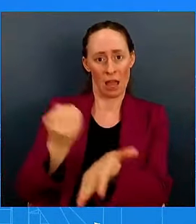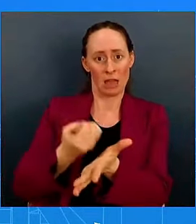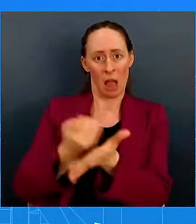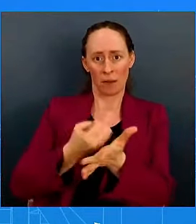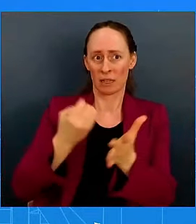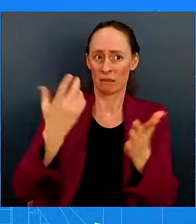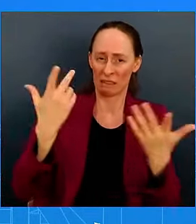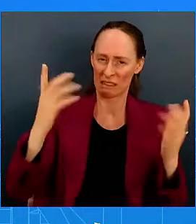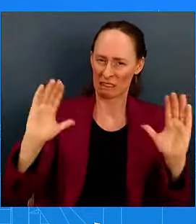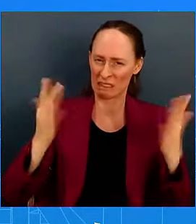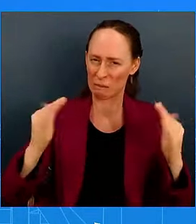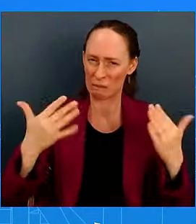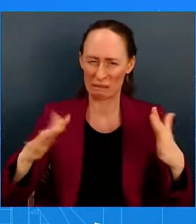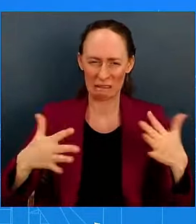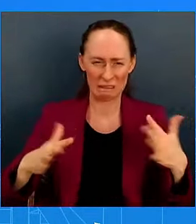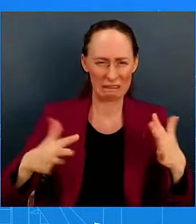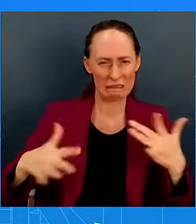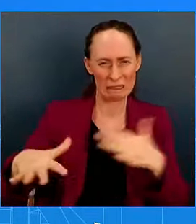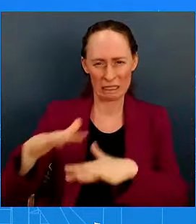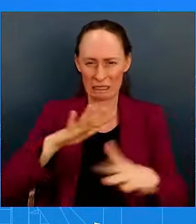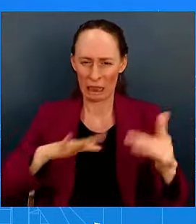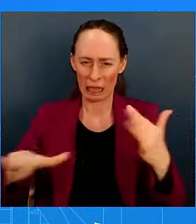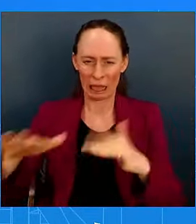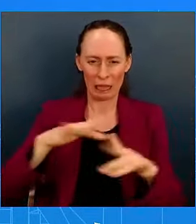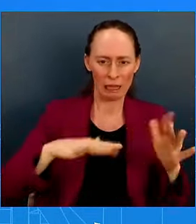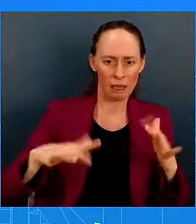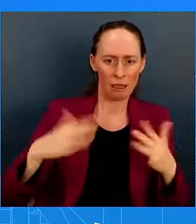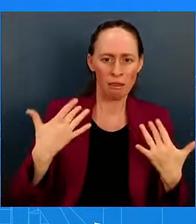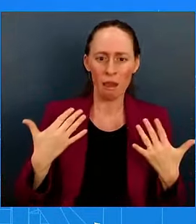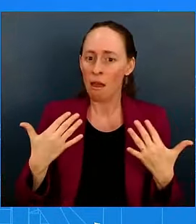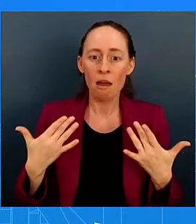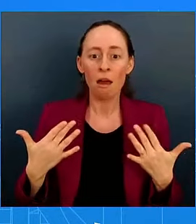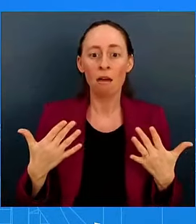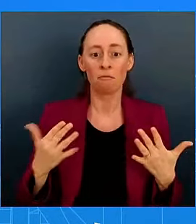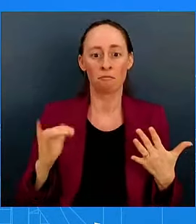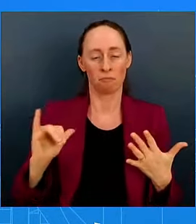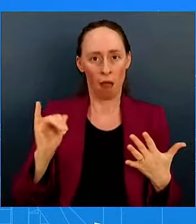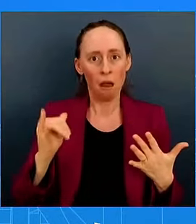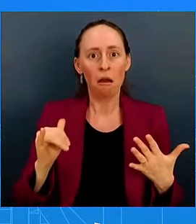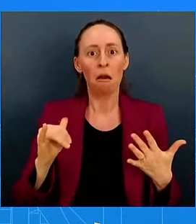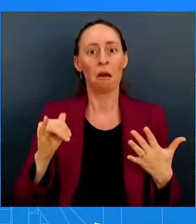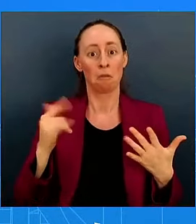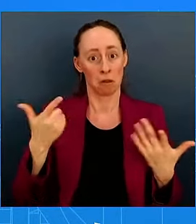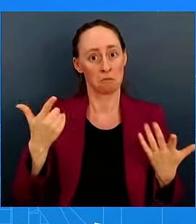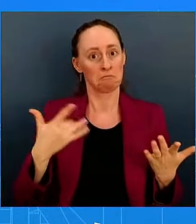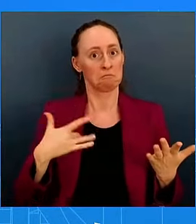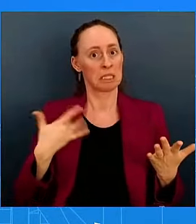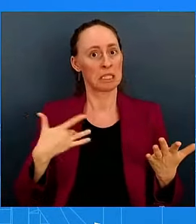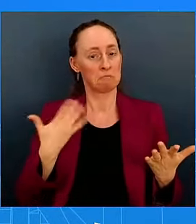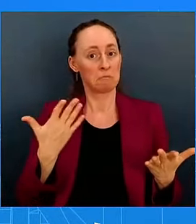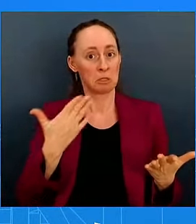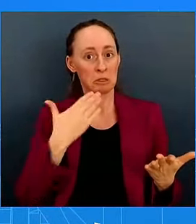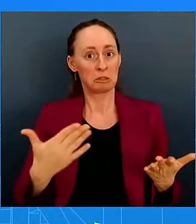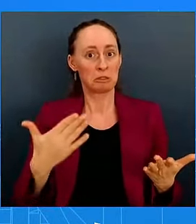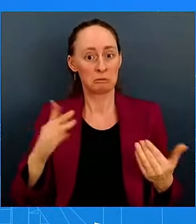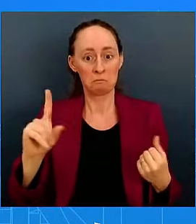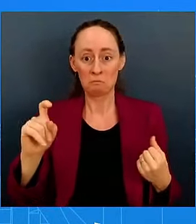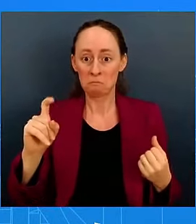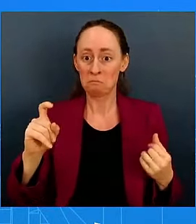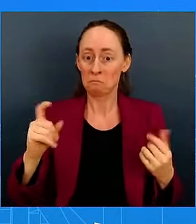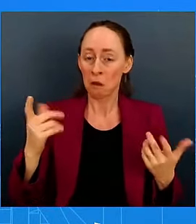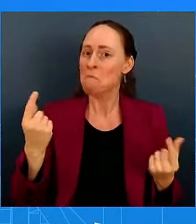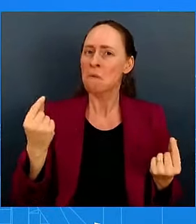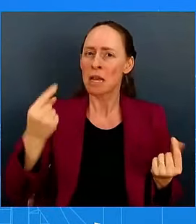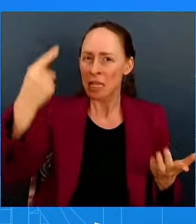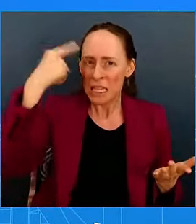positive surprises and negative. You've kind of emphasized the positive trajectory that you see. Are you also attuned to the